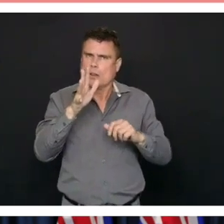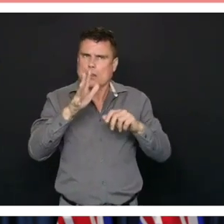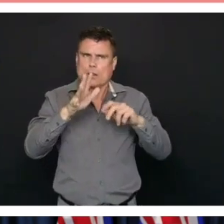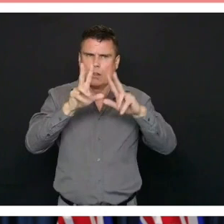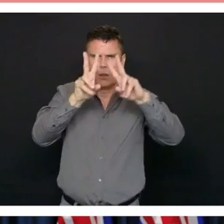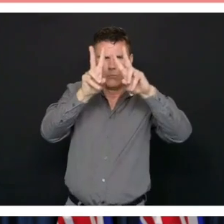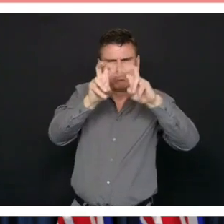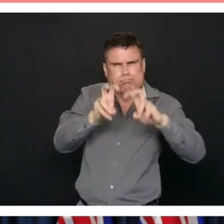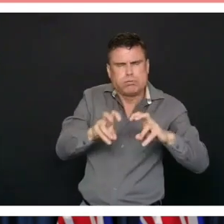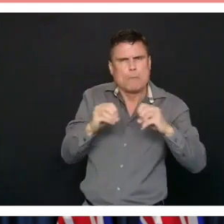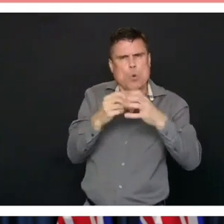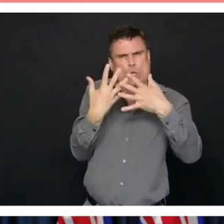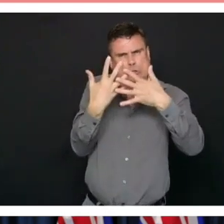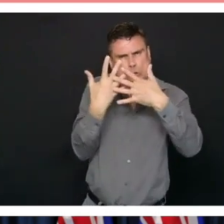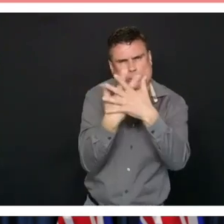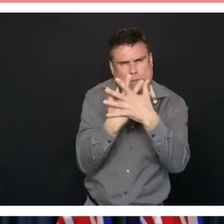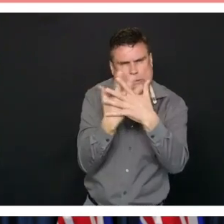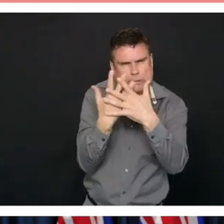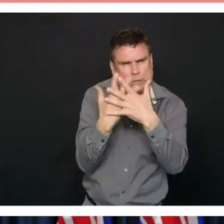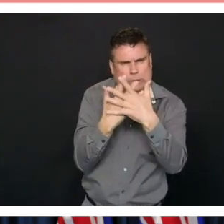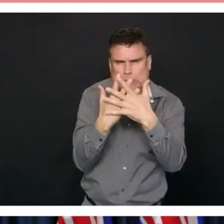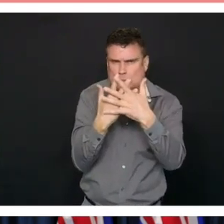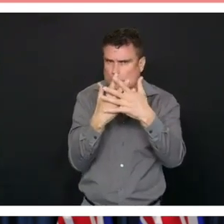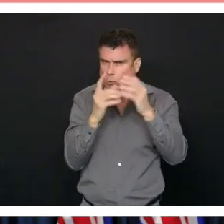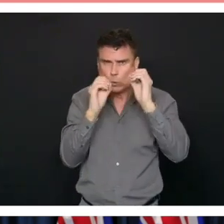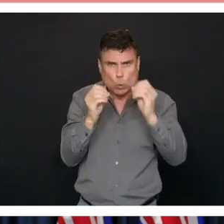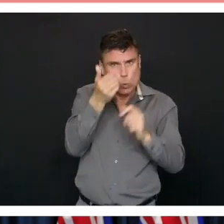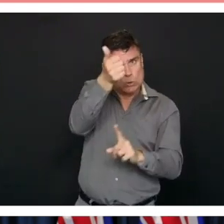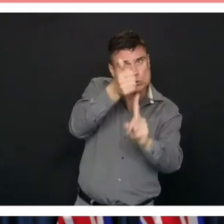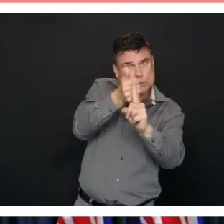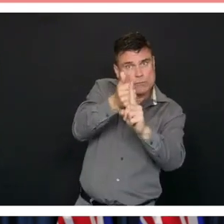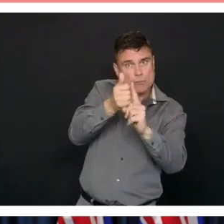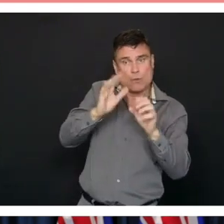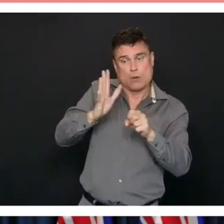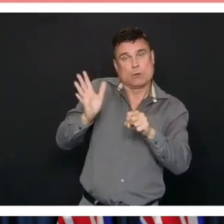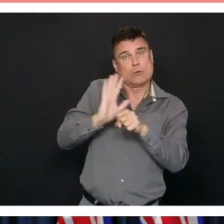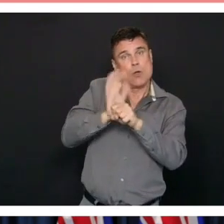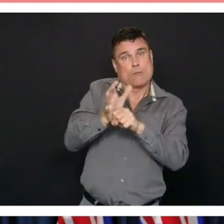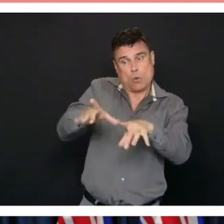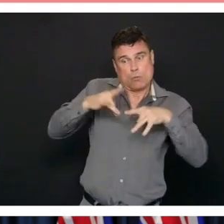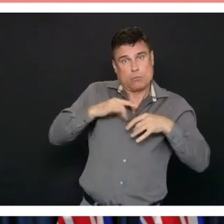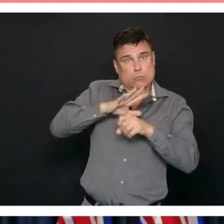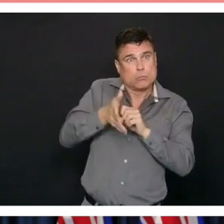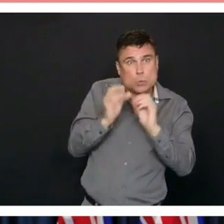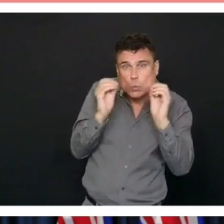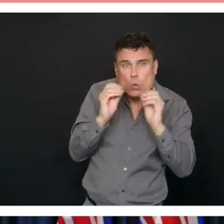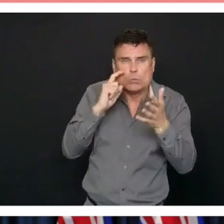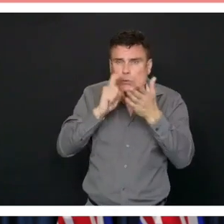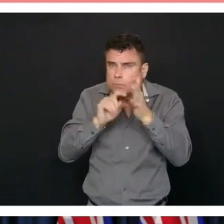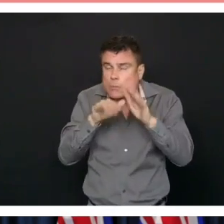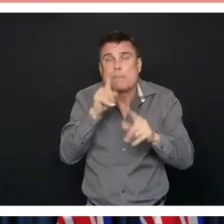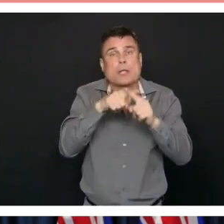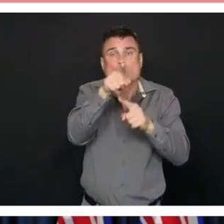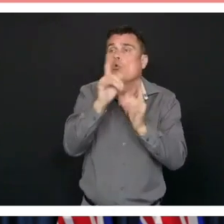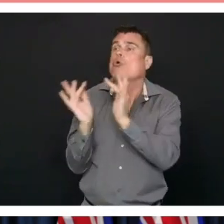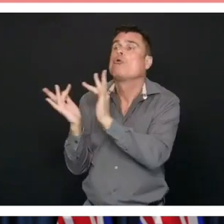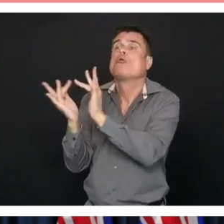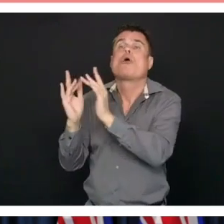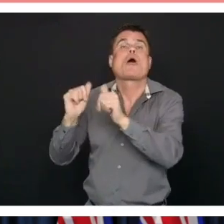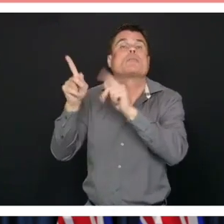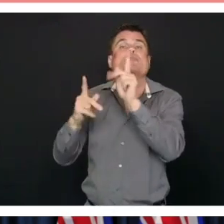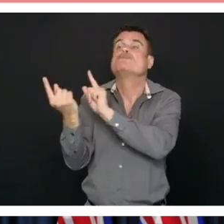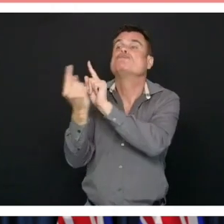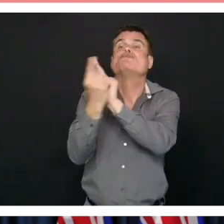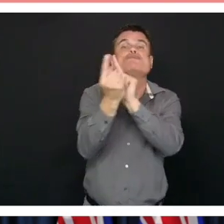been in contact with anybody, that you don't have any symptoms, and we have a protocol in place that allows for rapid testing should anybody